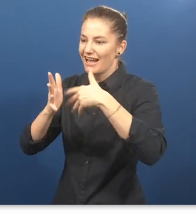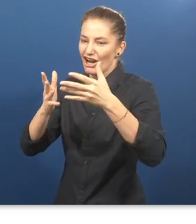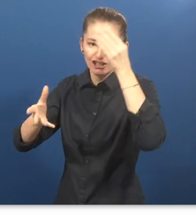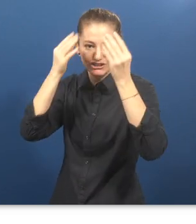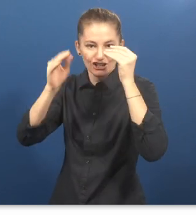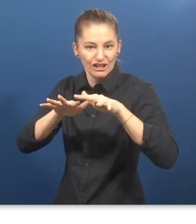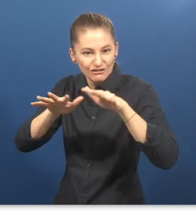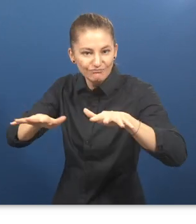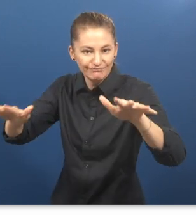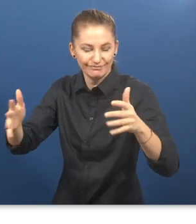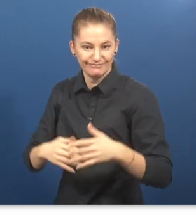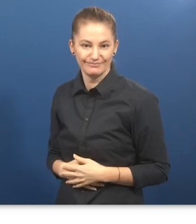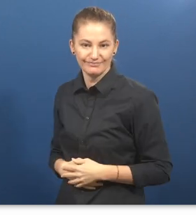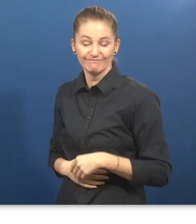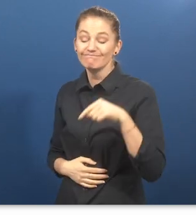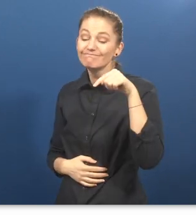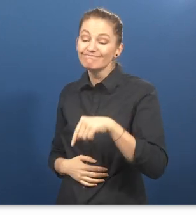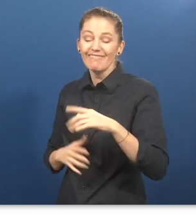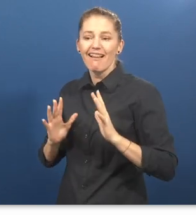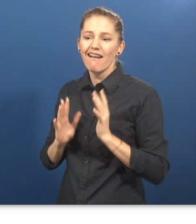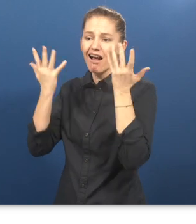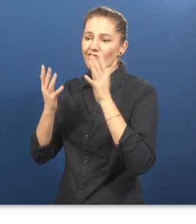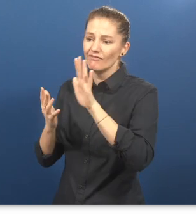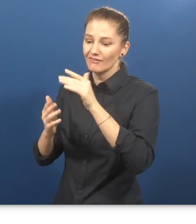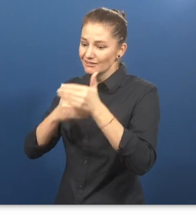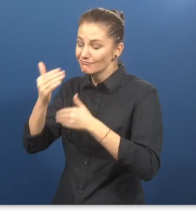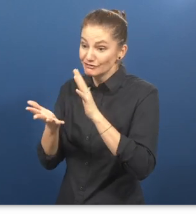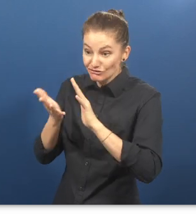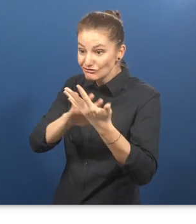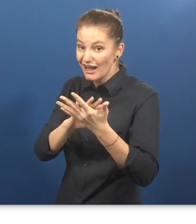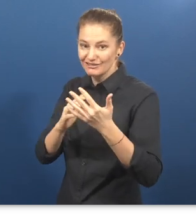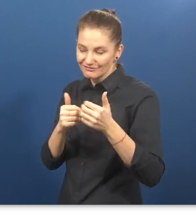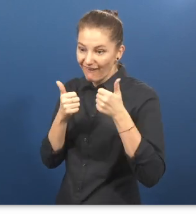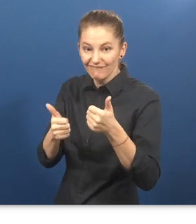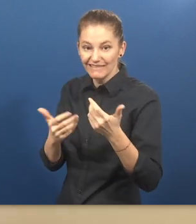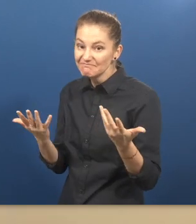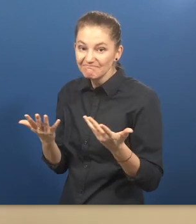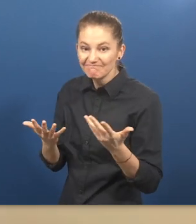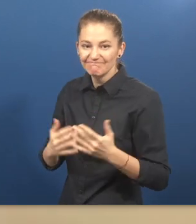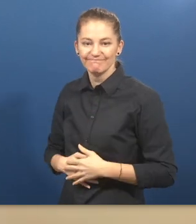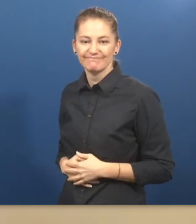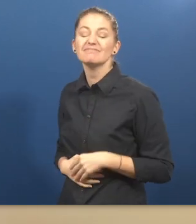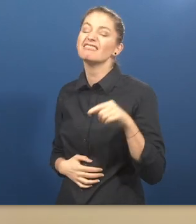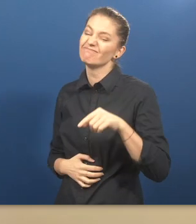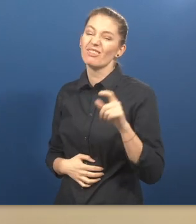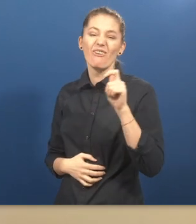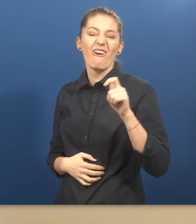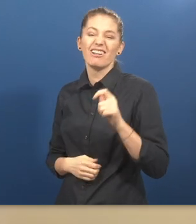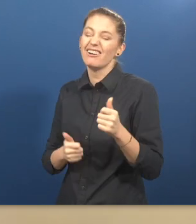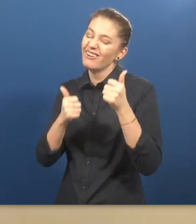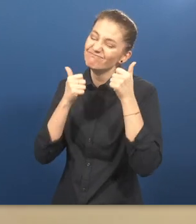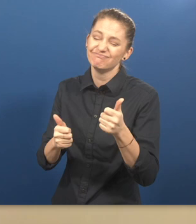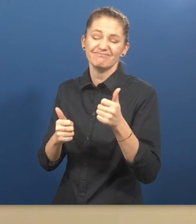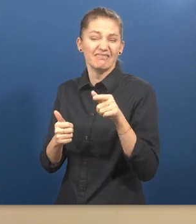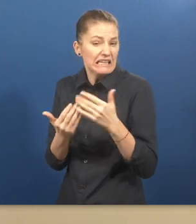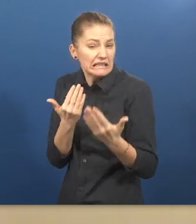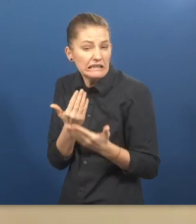change your life? Jorunn Leland, mother to a deaf son and user of Toleo. Toleo is convenient,